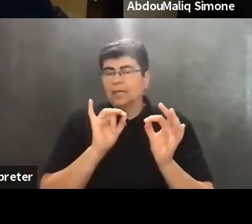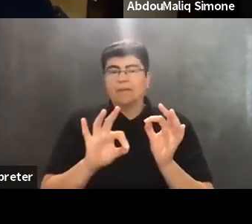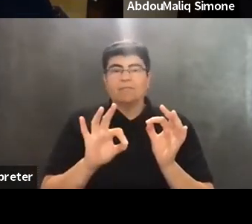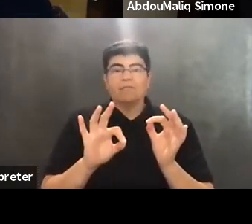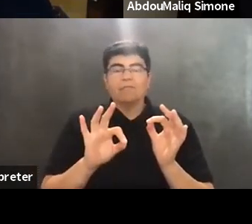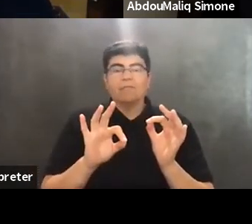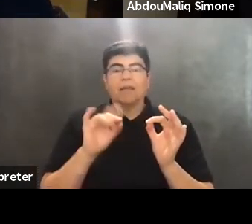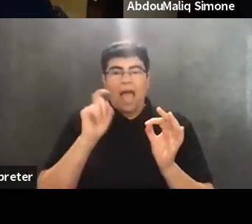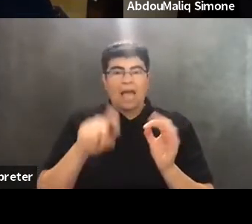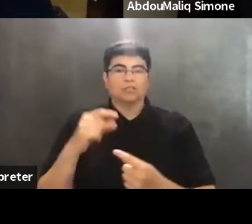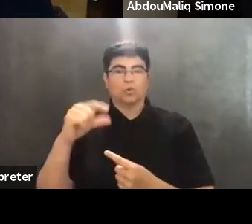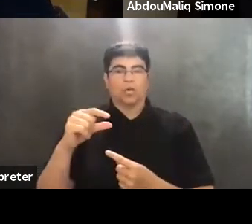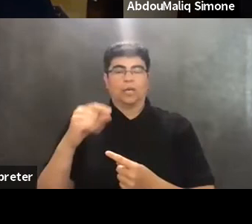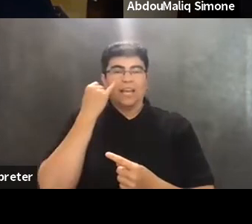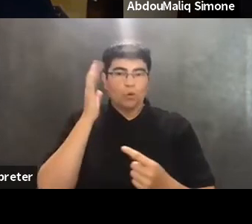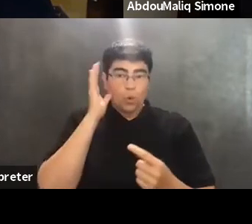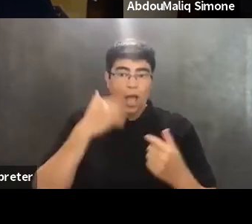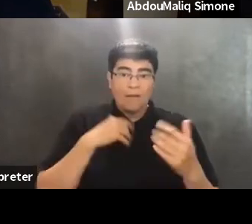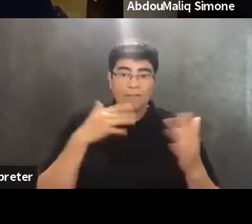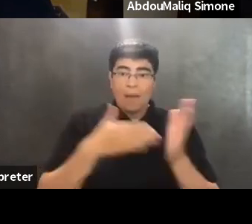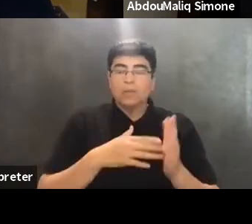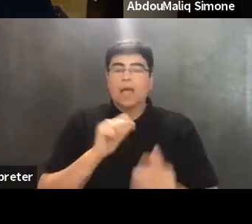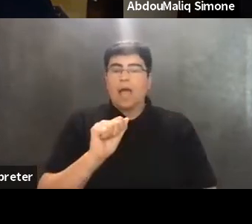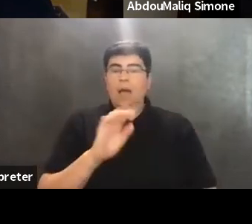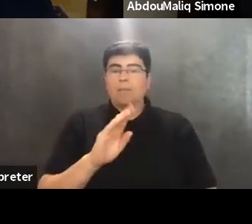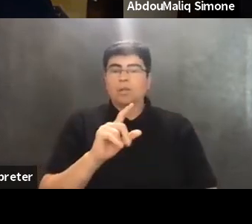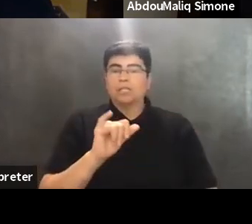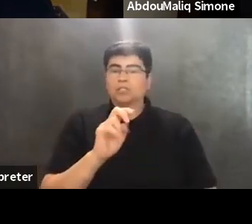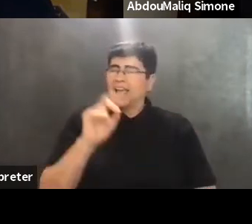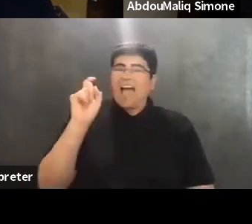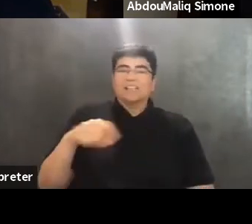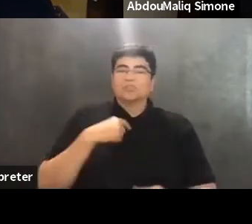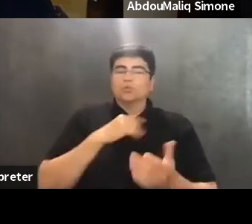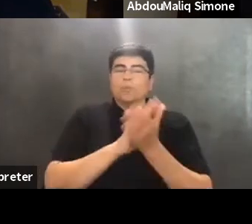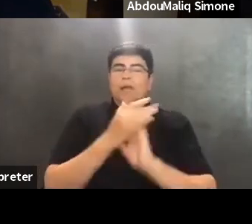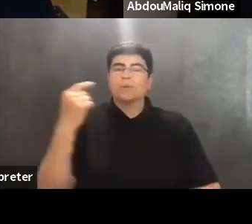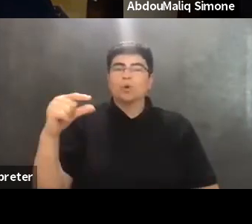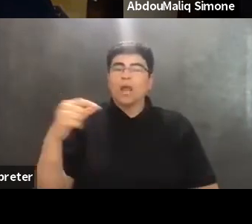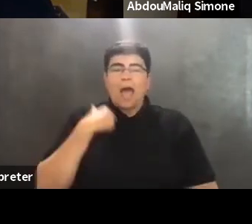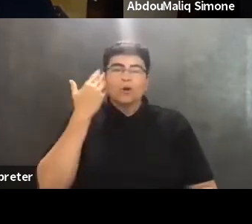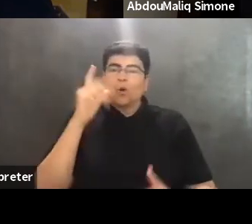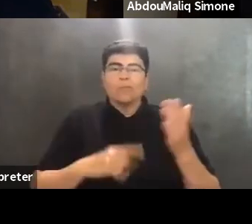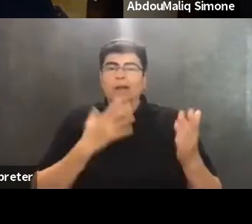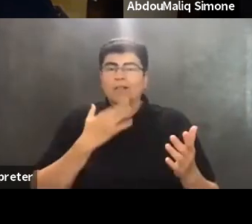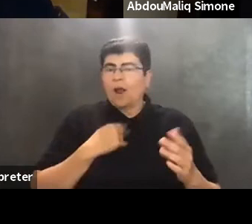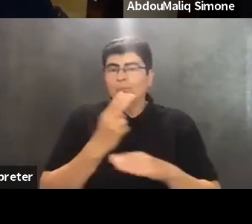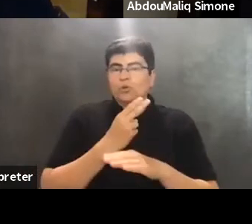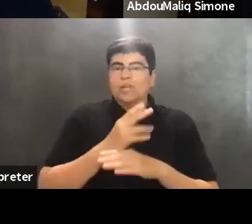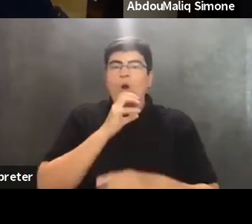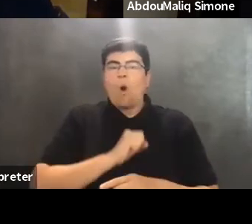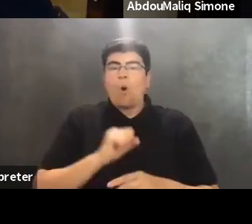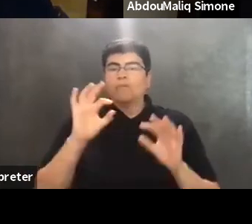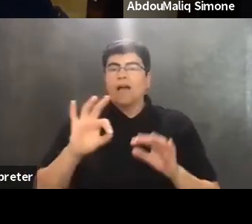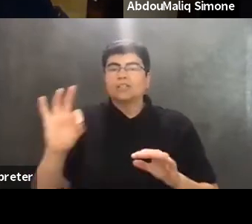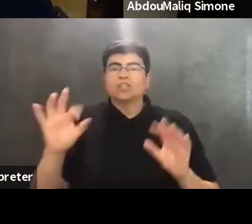be green. If it's going to be green, then it has to be, I don't know what the color is, but I'm using the old fashioned color red.